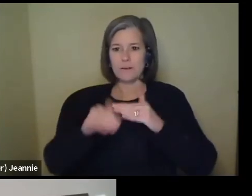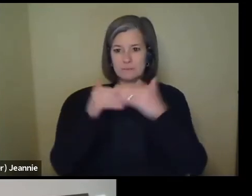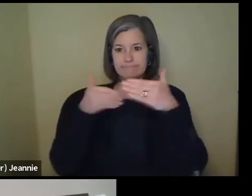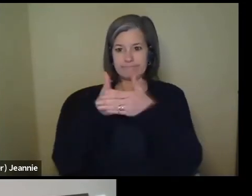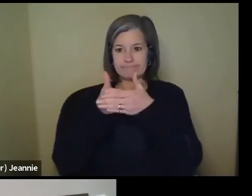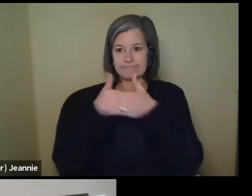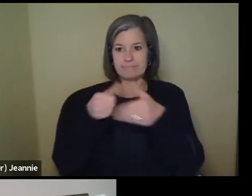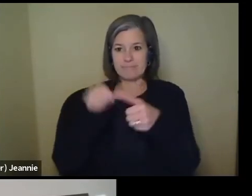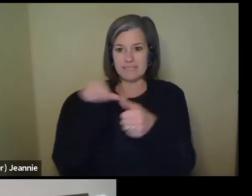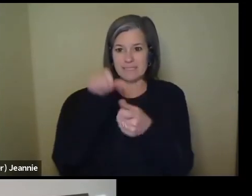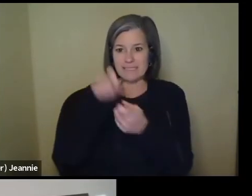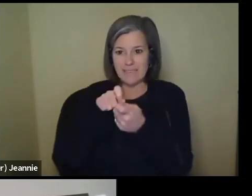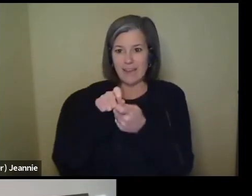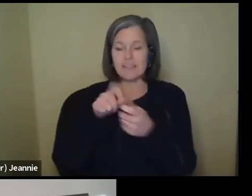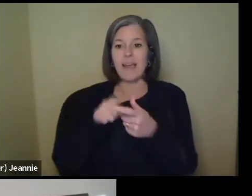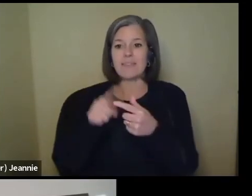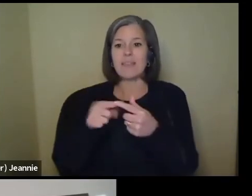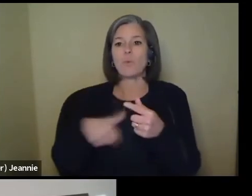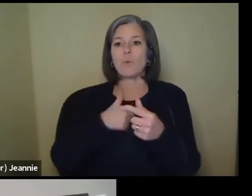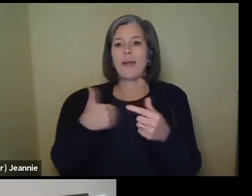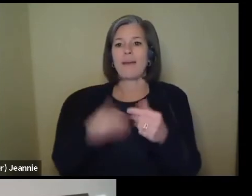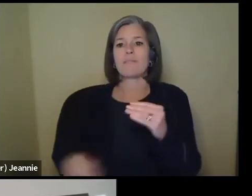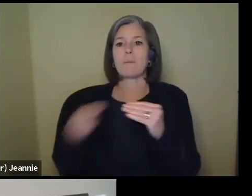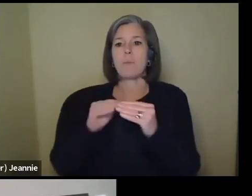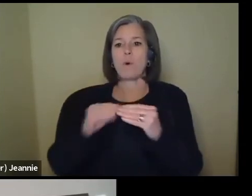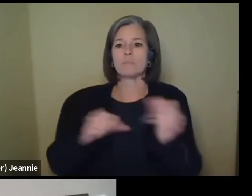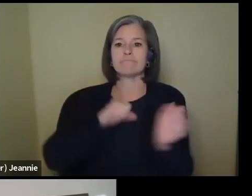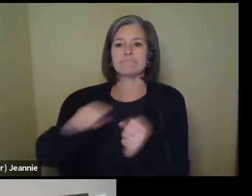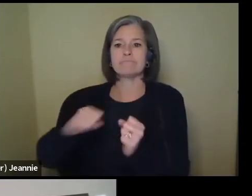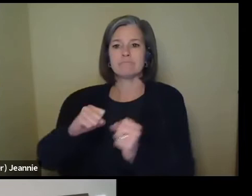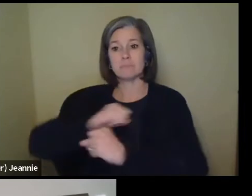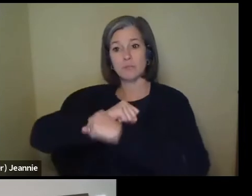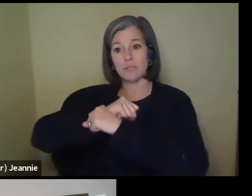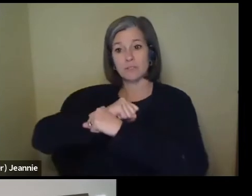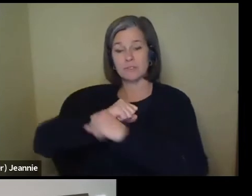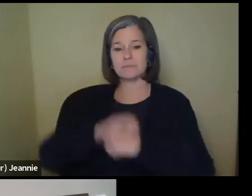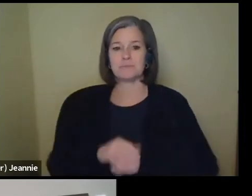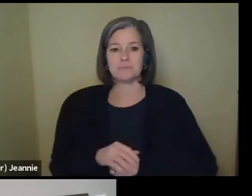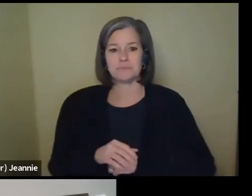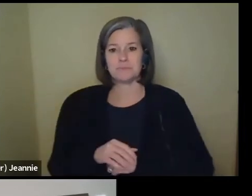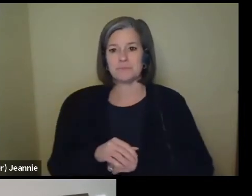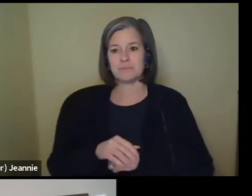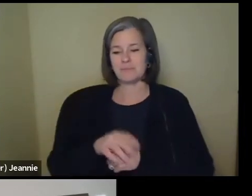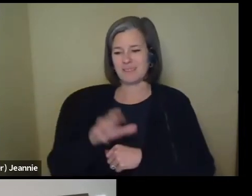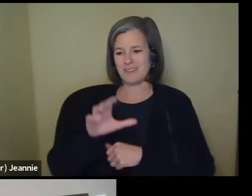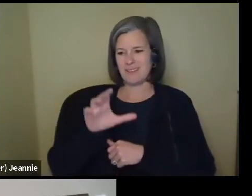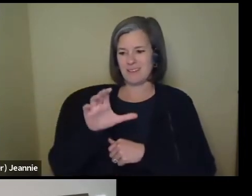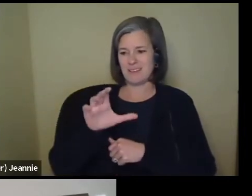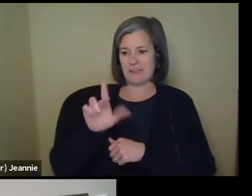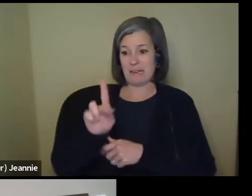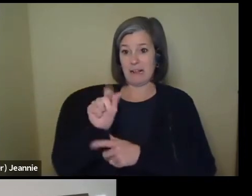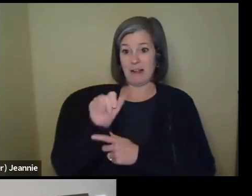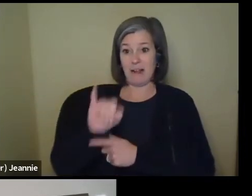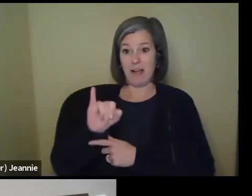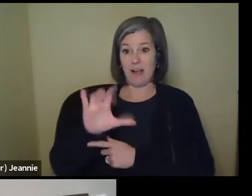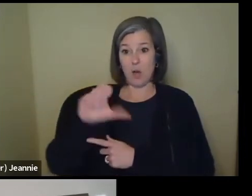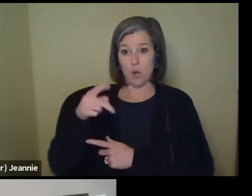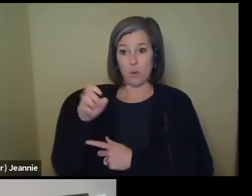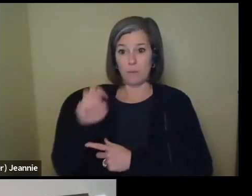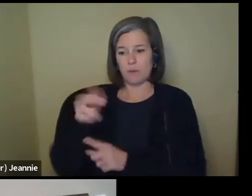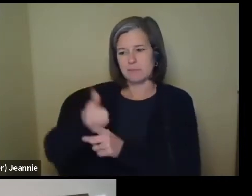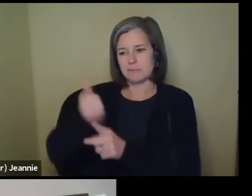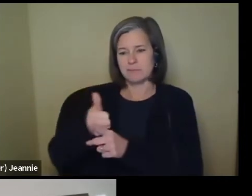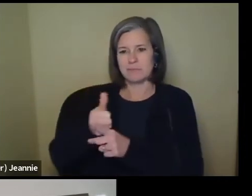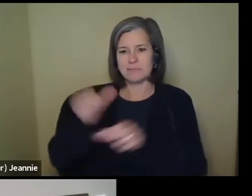So Kai Coopersmith, who is a science writer and biologist,